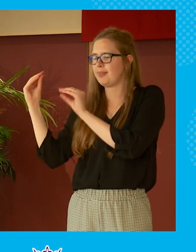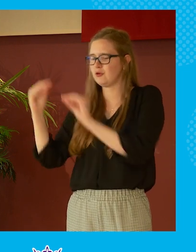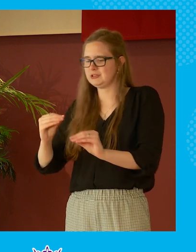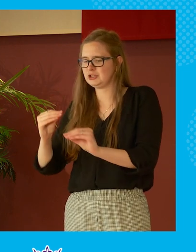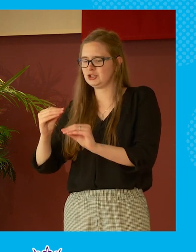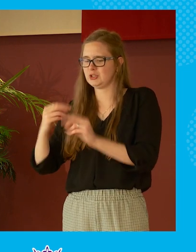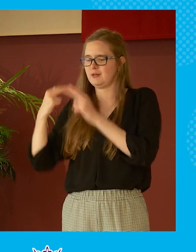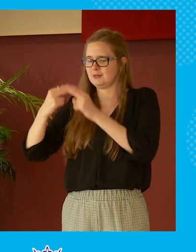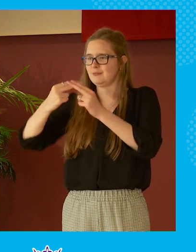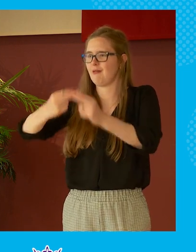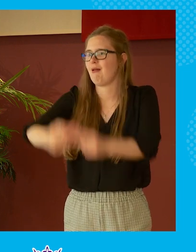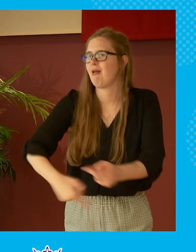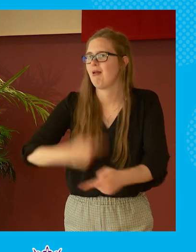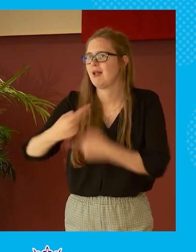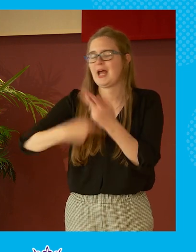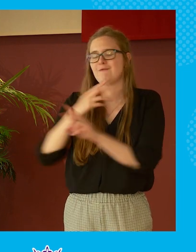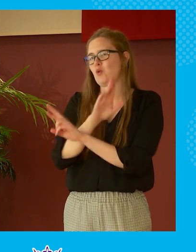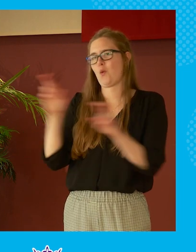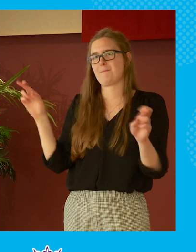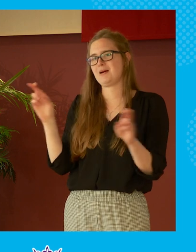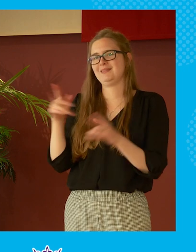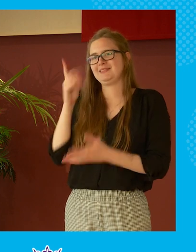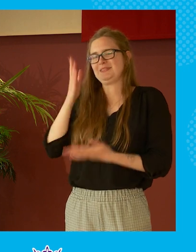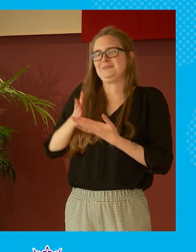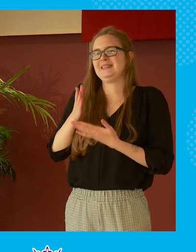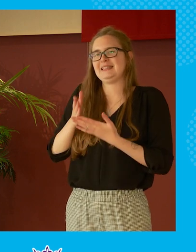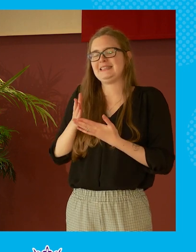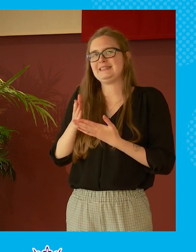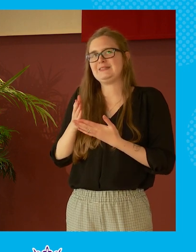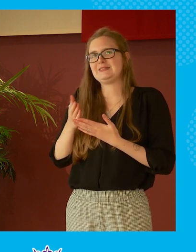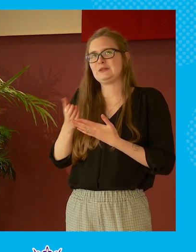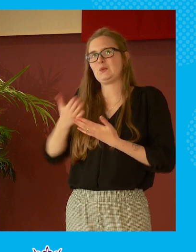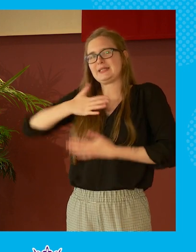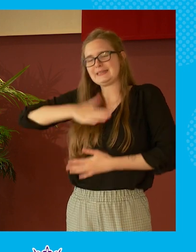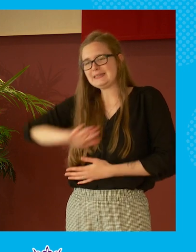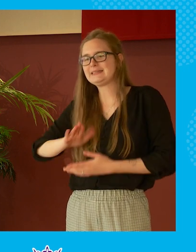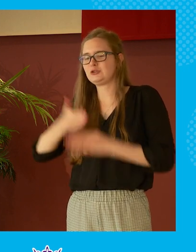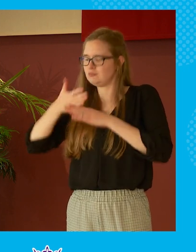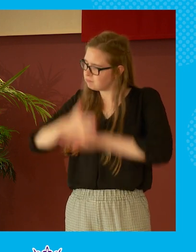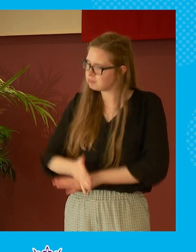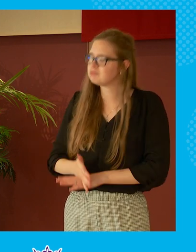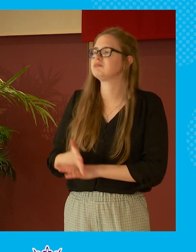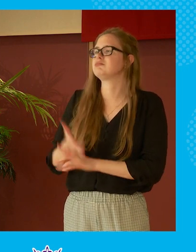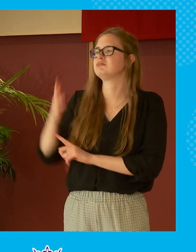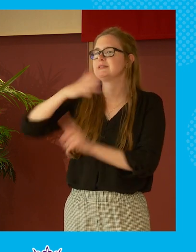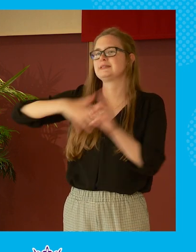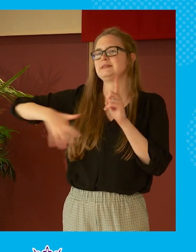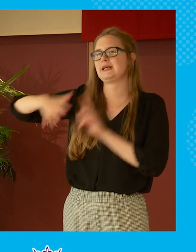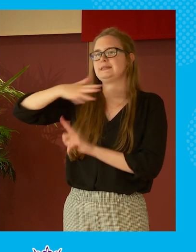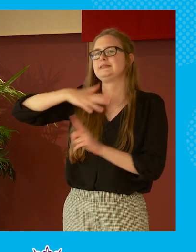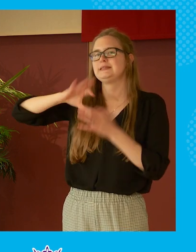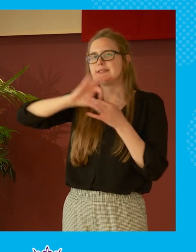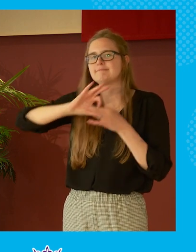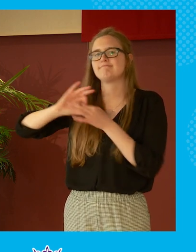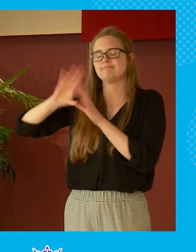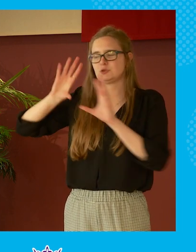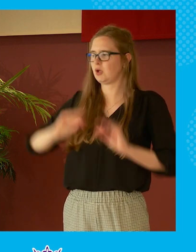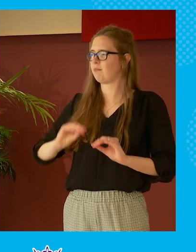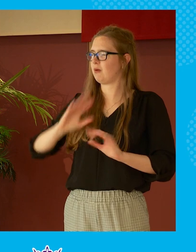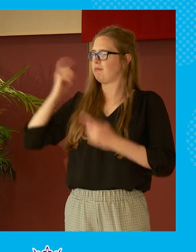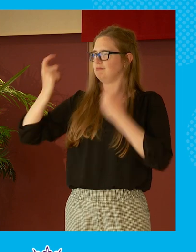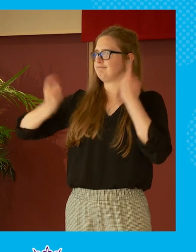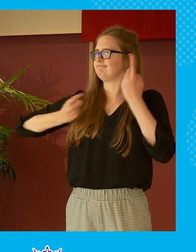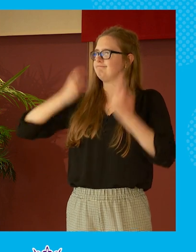then i have no hope and i don't want to believe that i believe that actually we need to really work very hard as a society to stop and think about